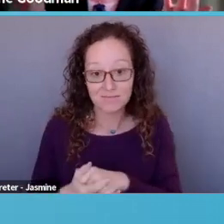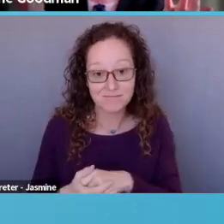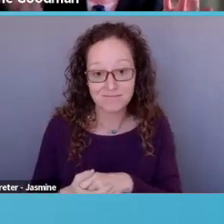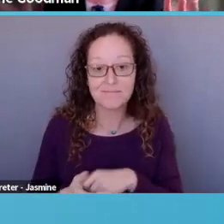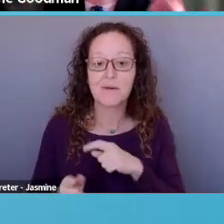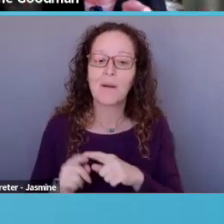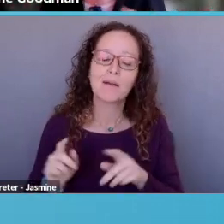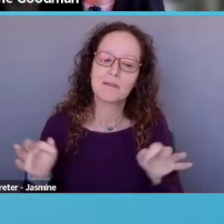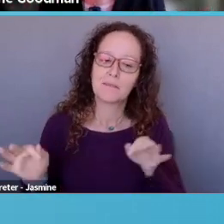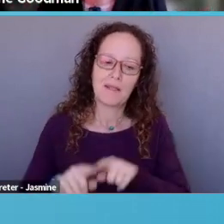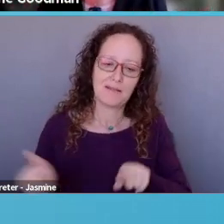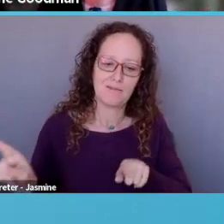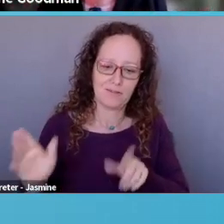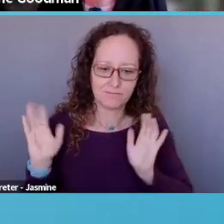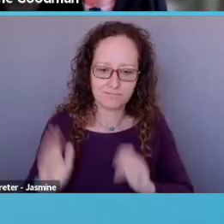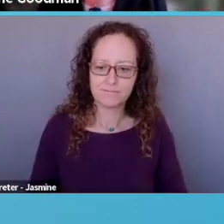difference.